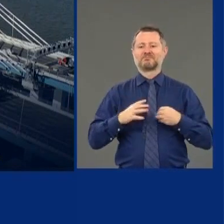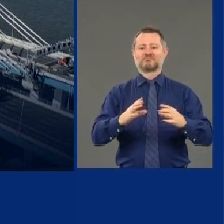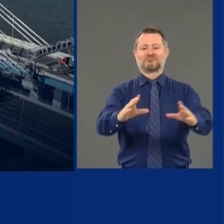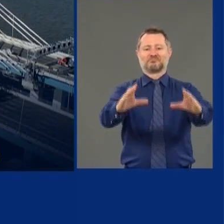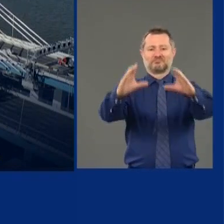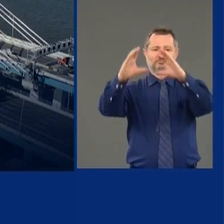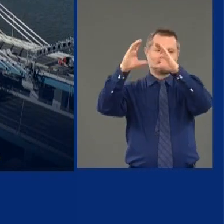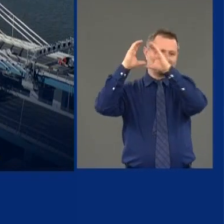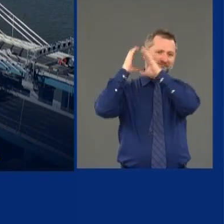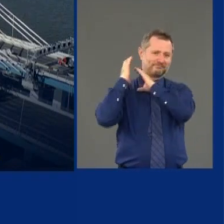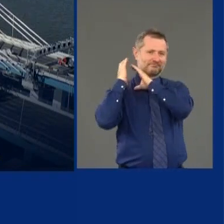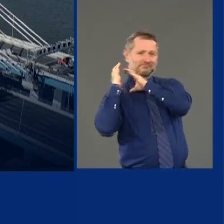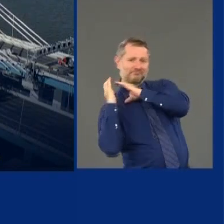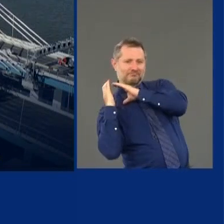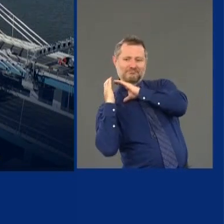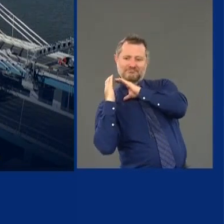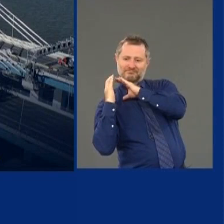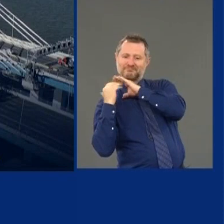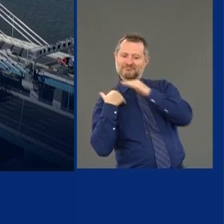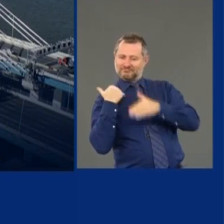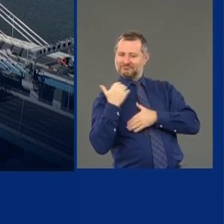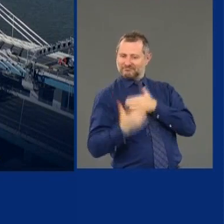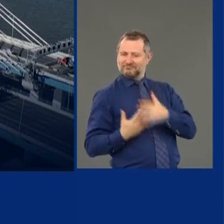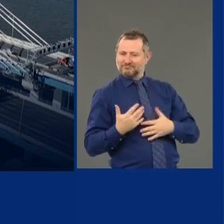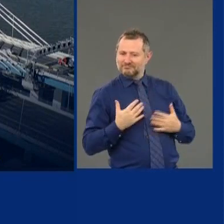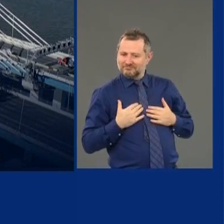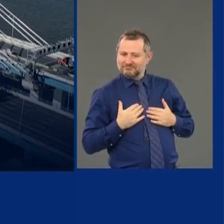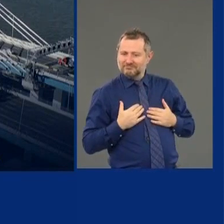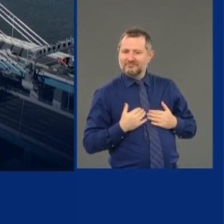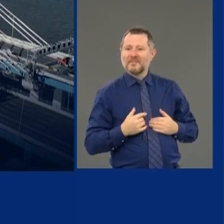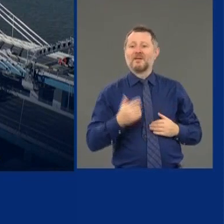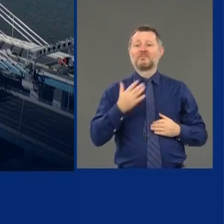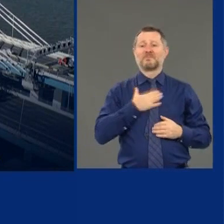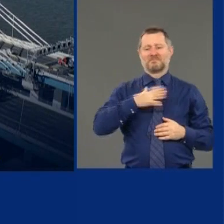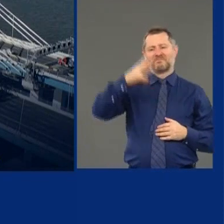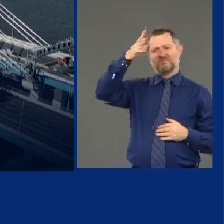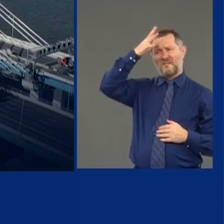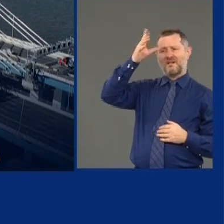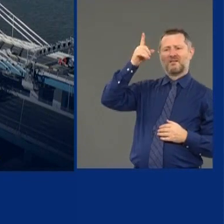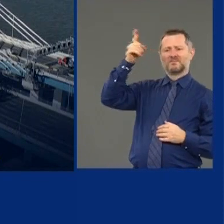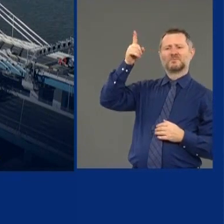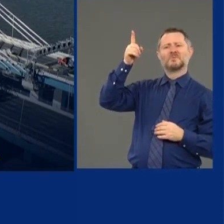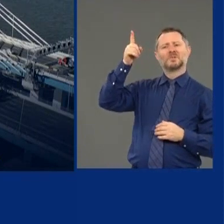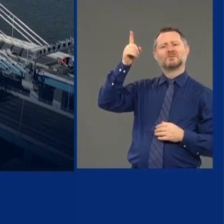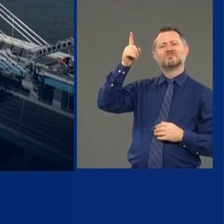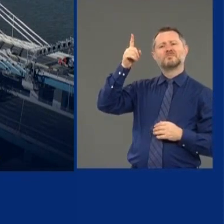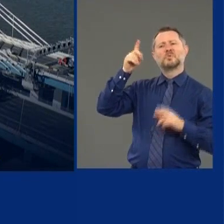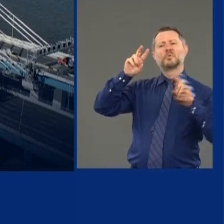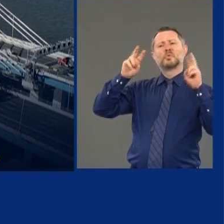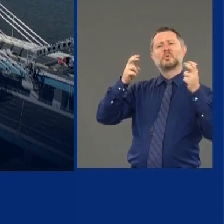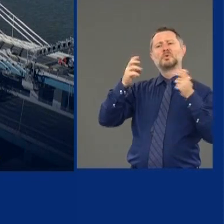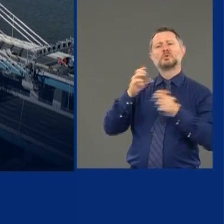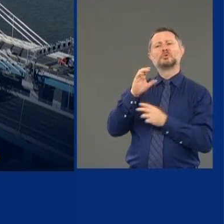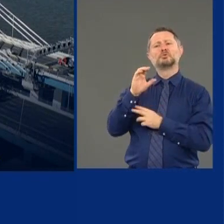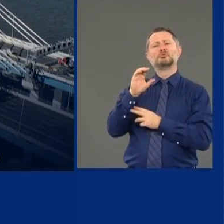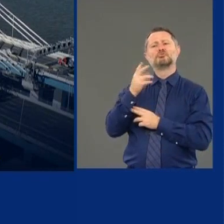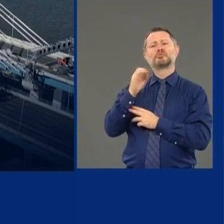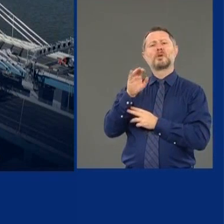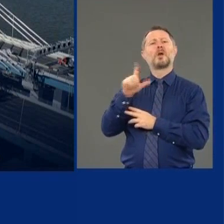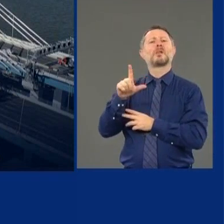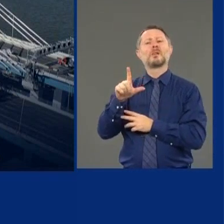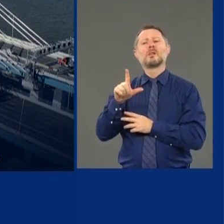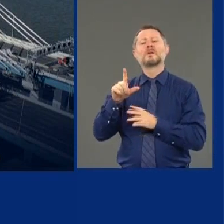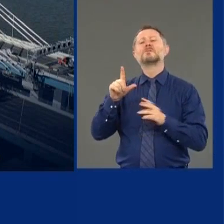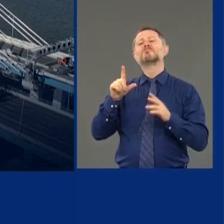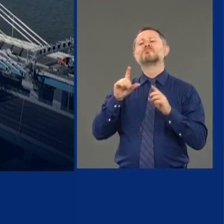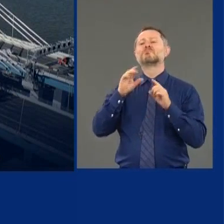And be accountable for it. My father would have quoted Winston Churchill. He loved Churchill saying, never give